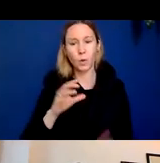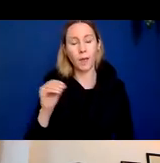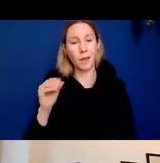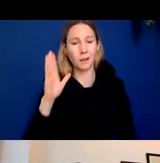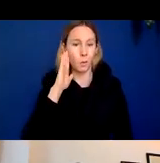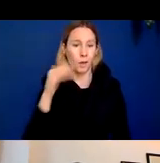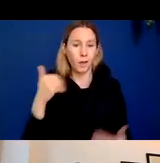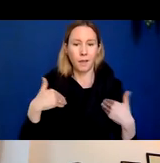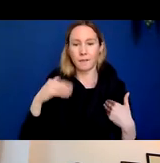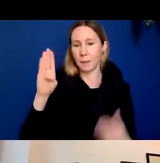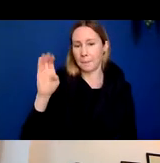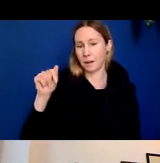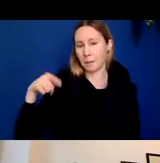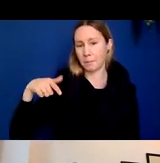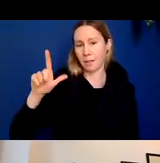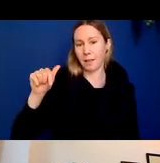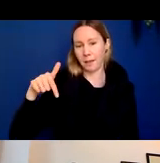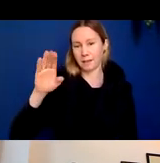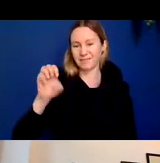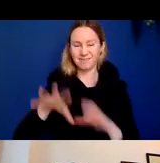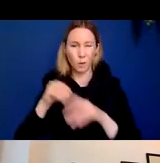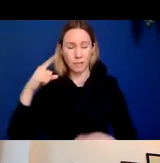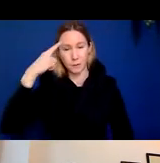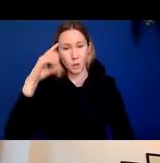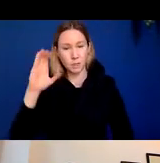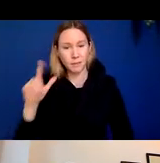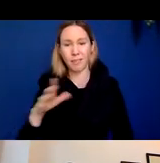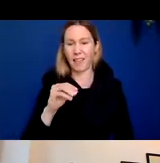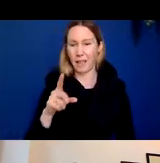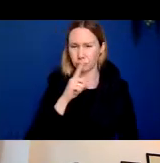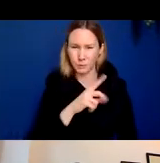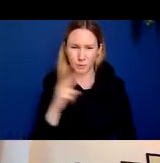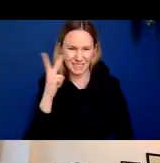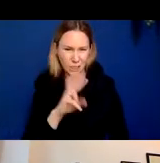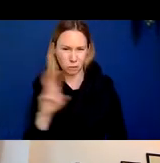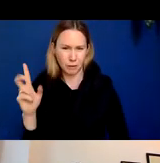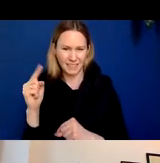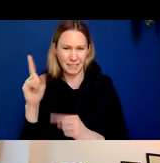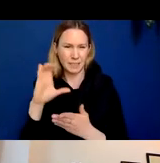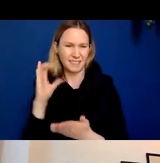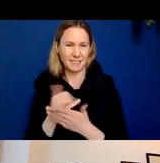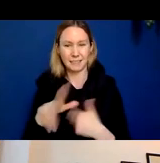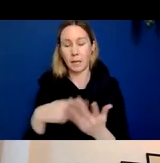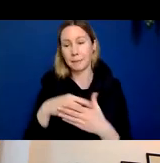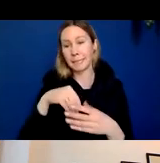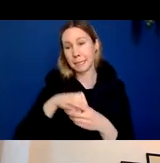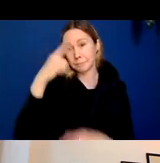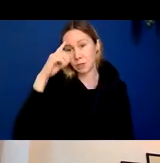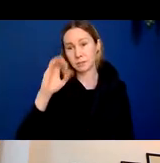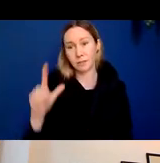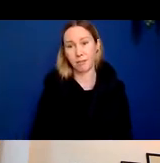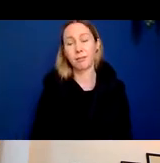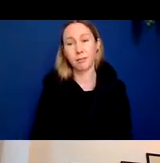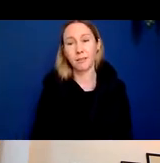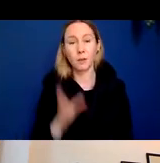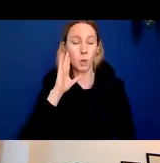plaques, which accumulate outside of brain cells and, and hyperphosphorylated tau tangles, which accumulate inside of brain cells. And I want to make the point